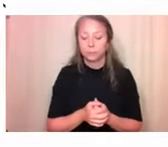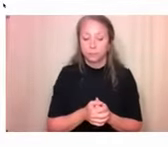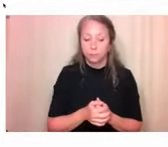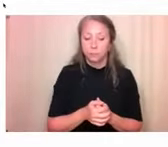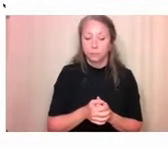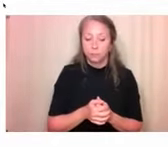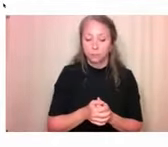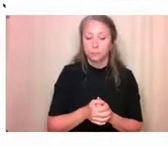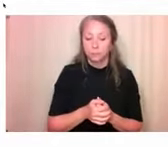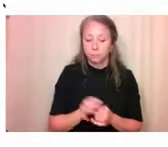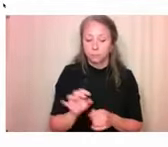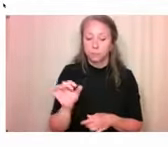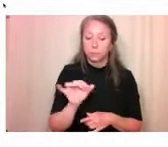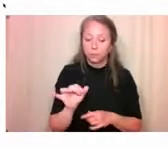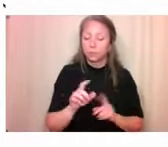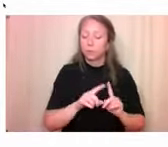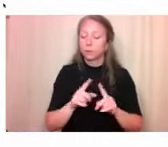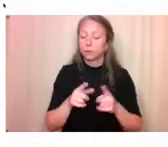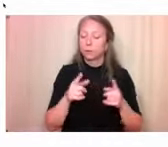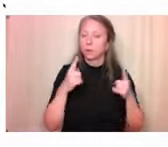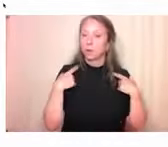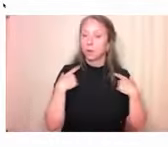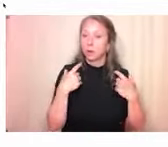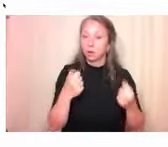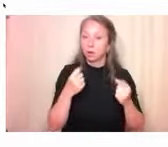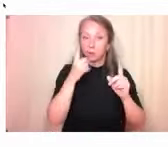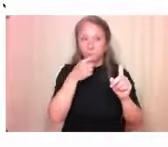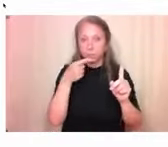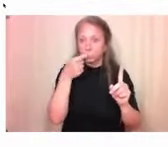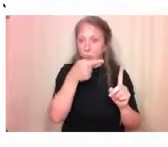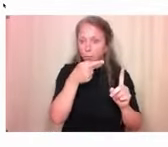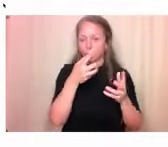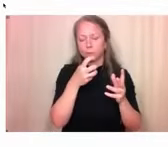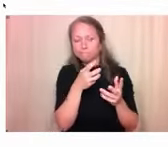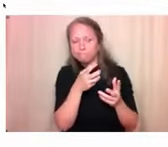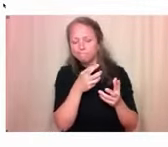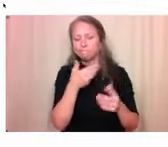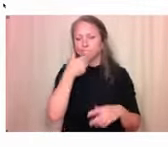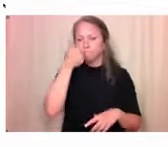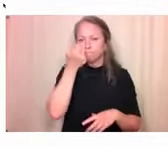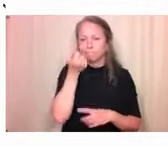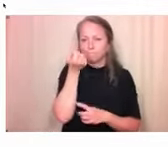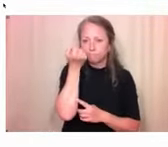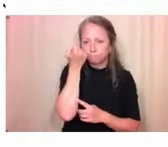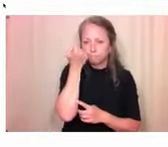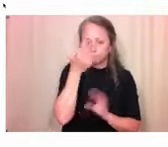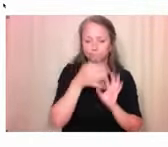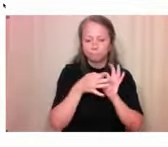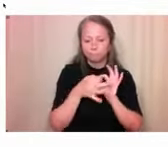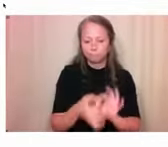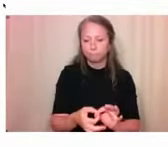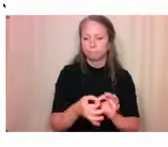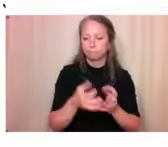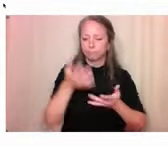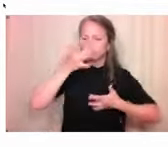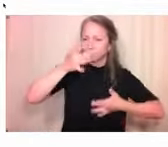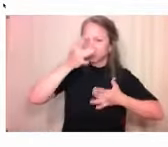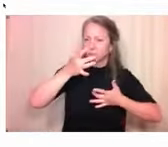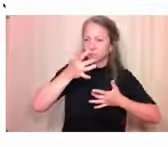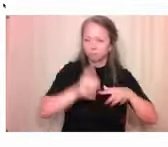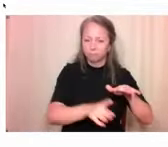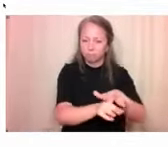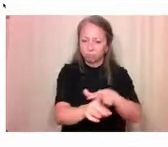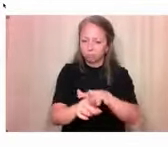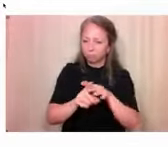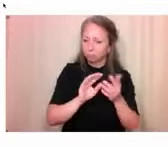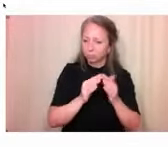health outcomes, such as the prevalence of chronic illnesses in the community, and the availability of certain community services